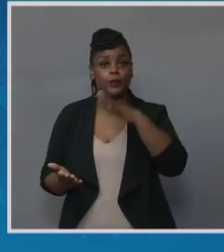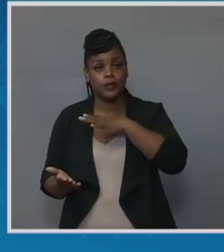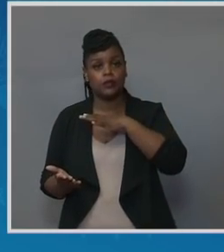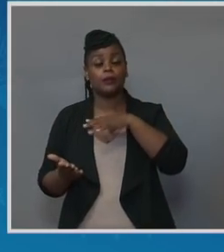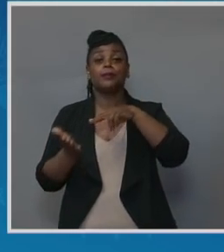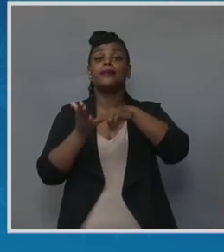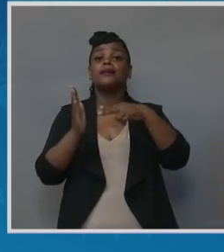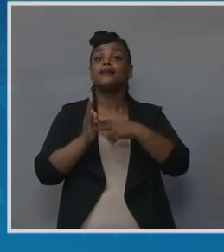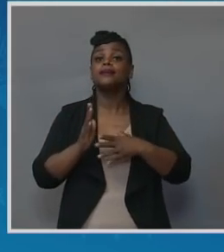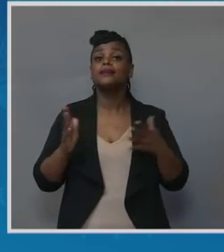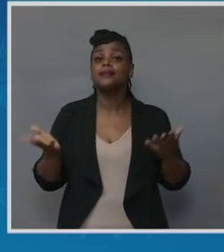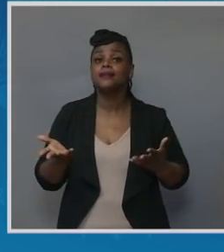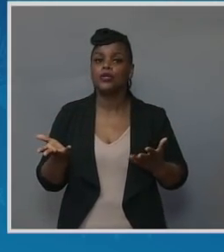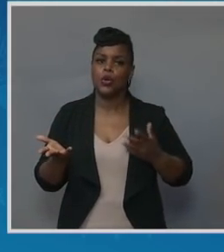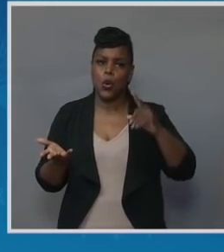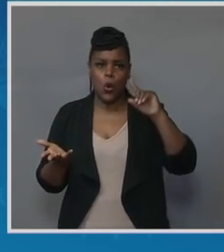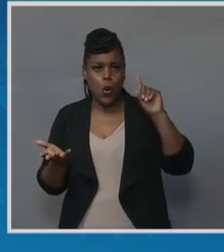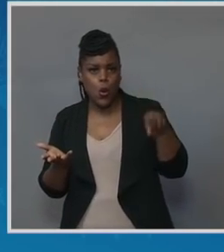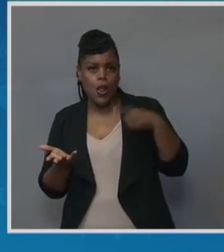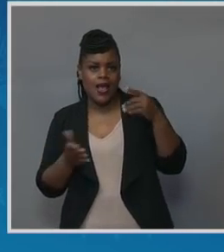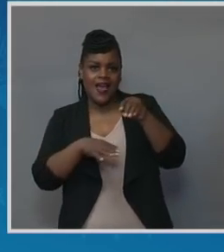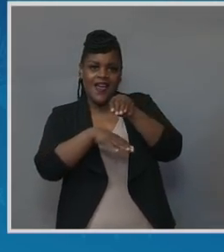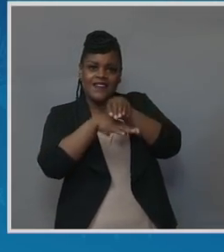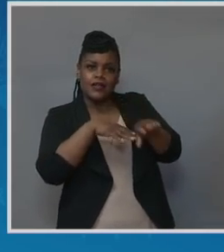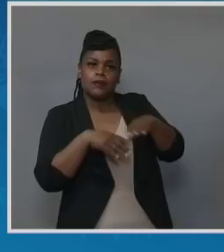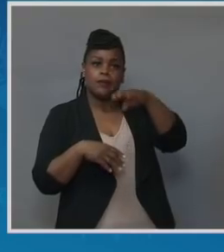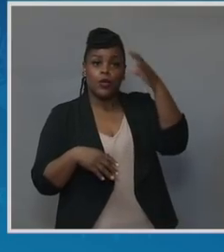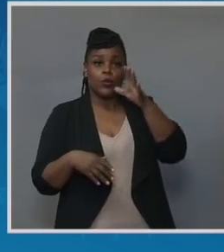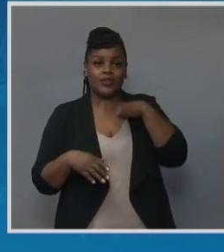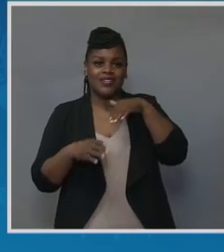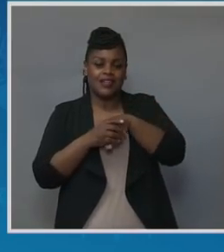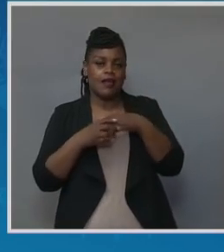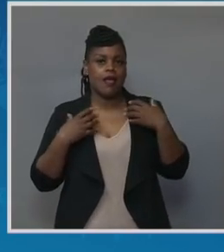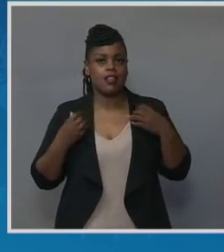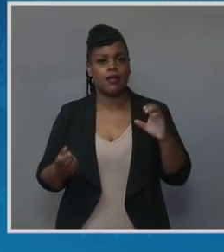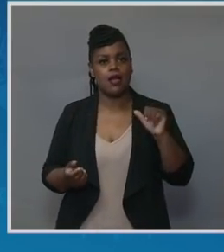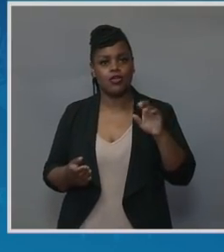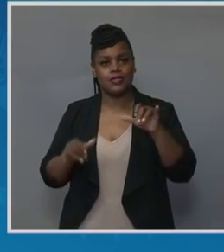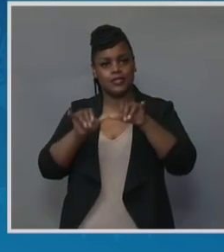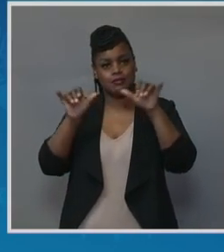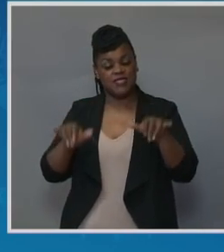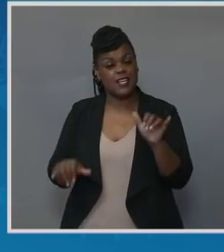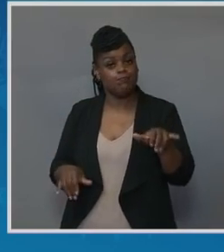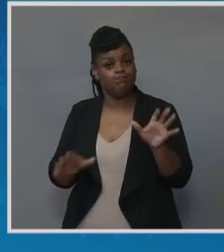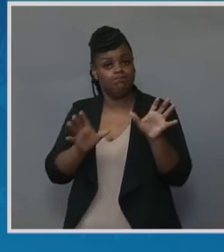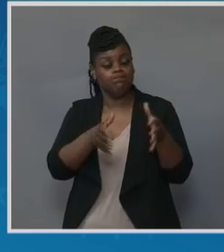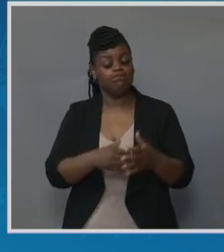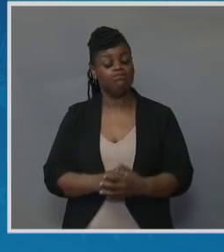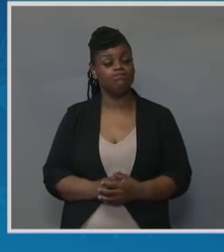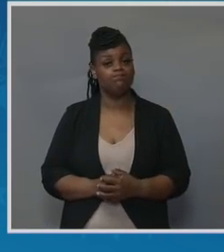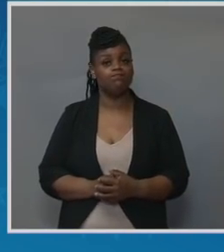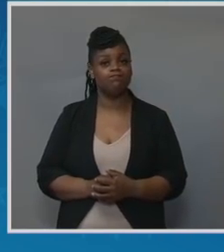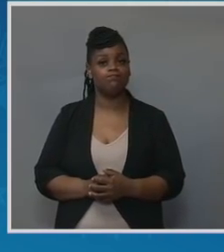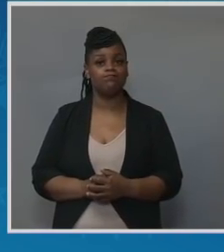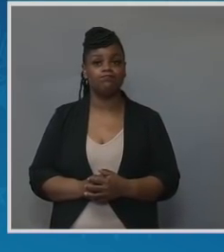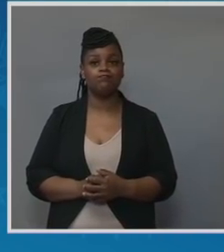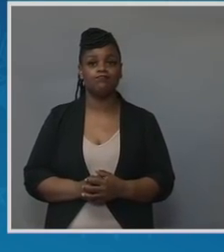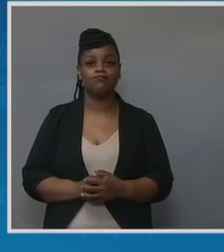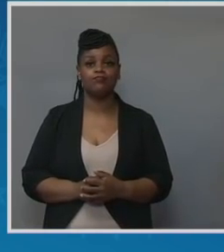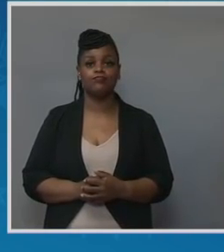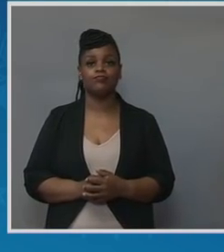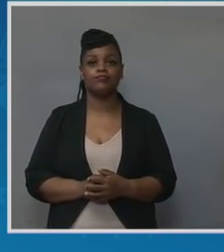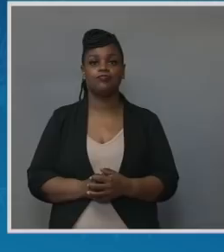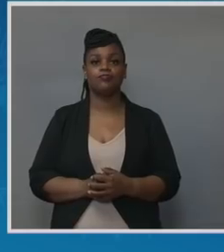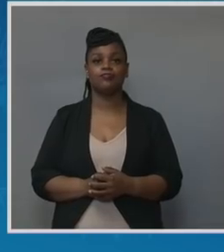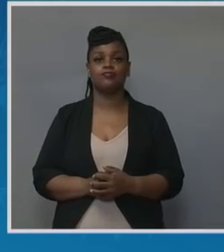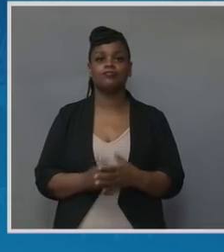uniquely affect black women in the health care system. Yeah. Well, Madam Vice President, I want to give